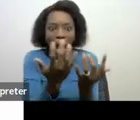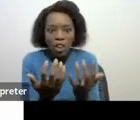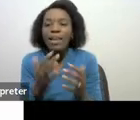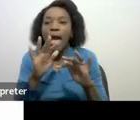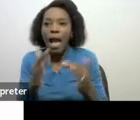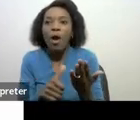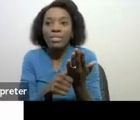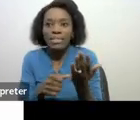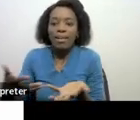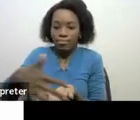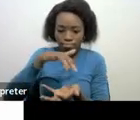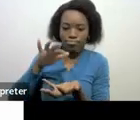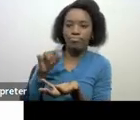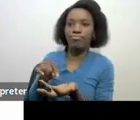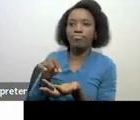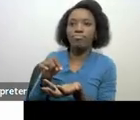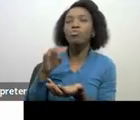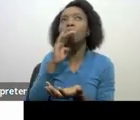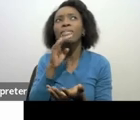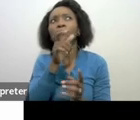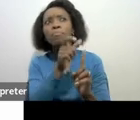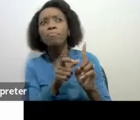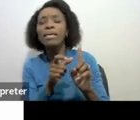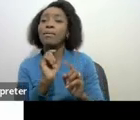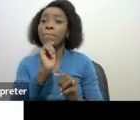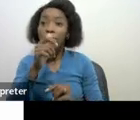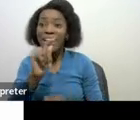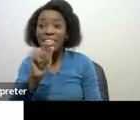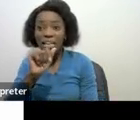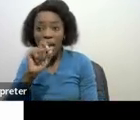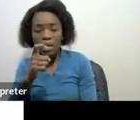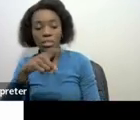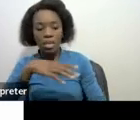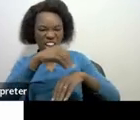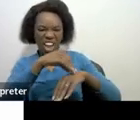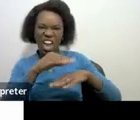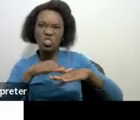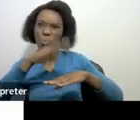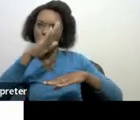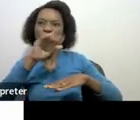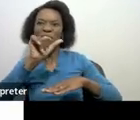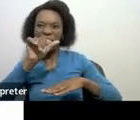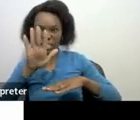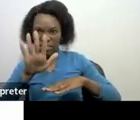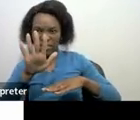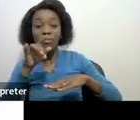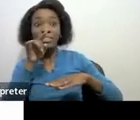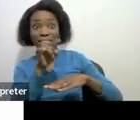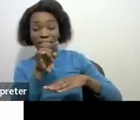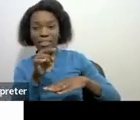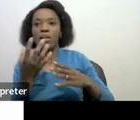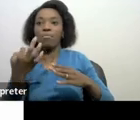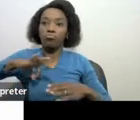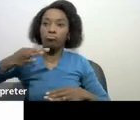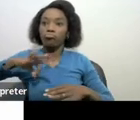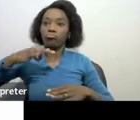In the case of a taxpayer who is over the age of 65 years and receives an income of $240,000 from